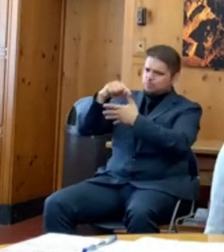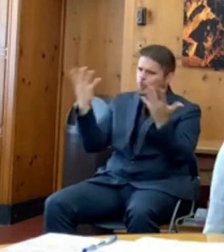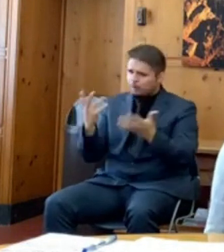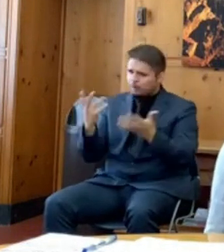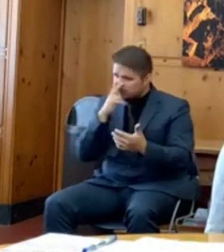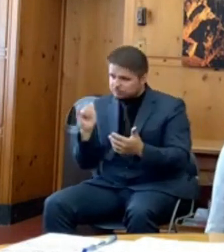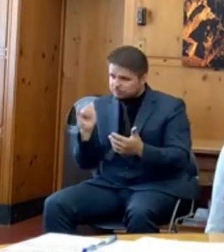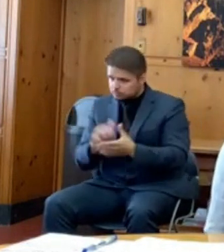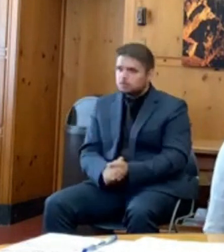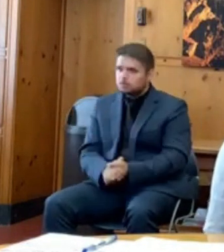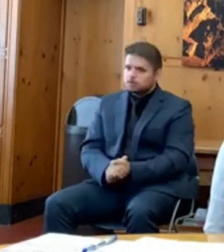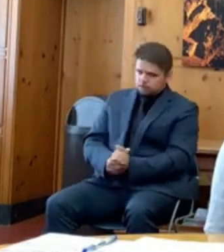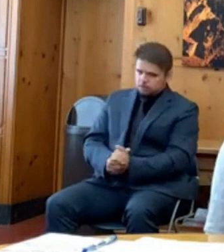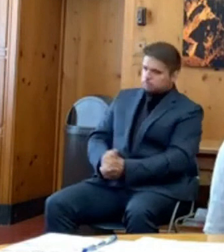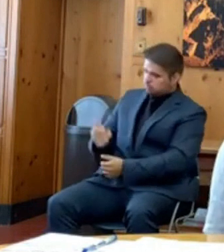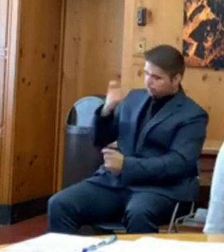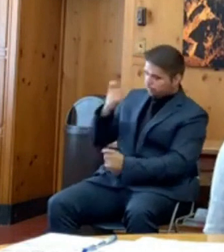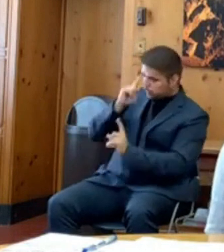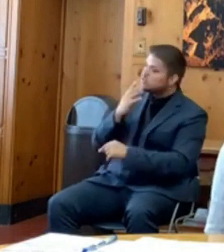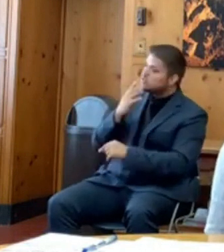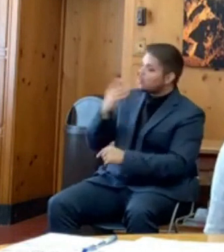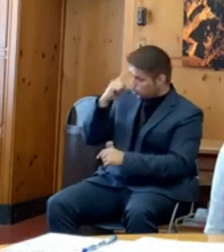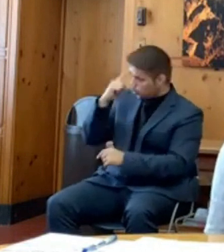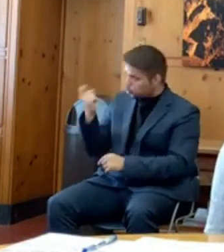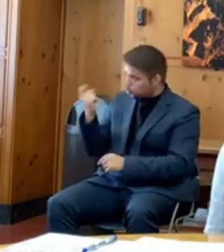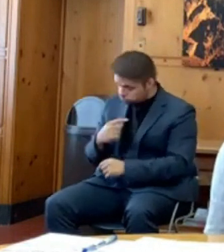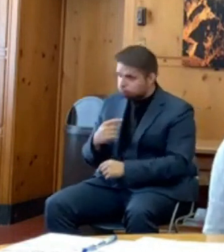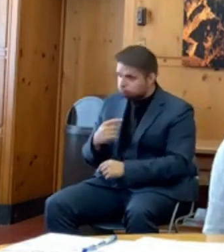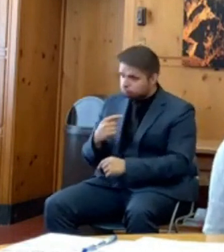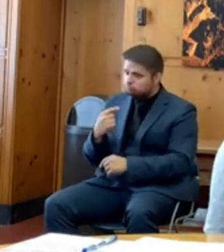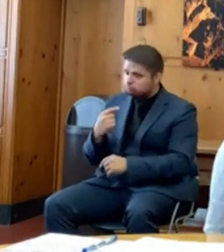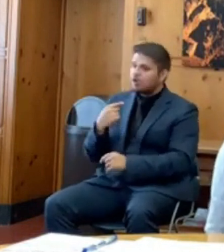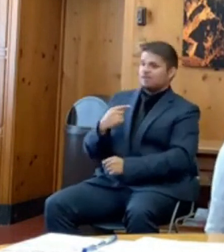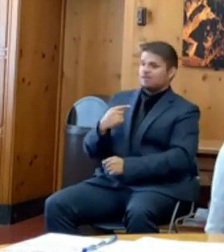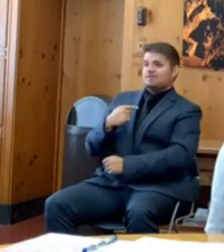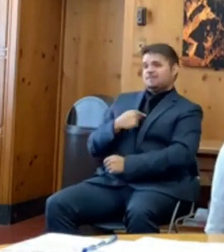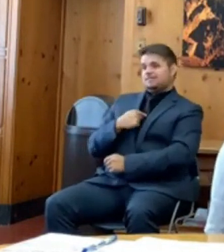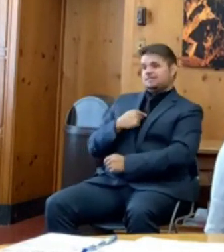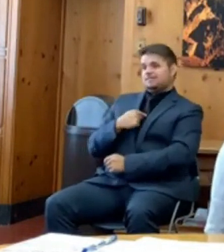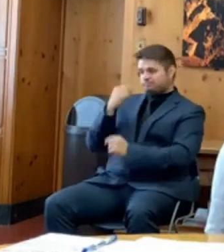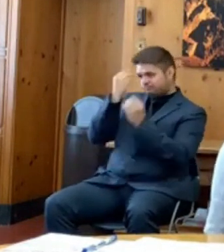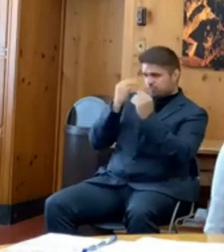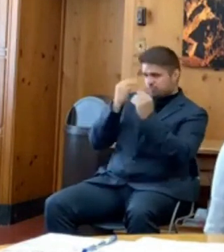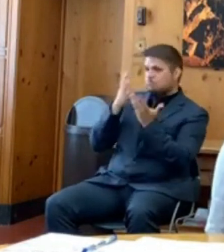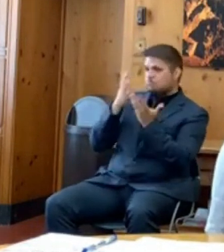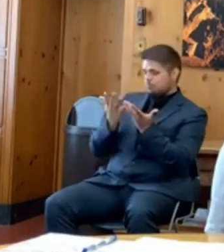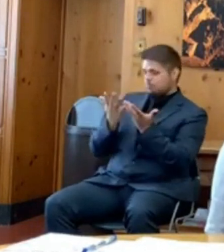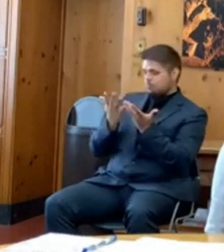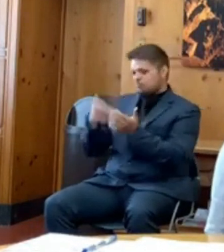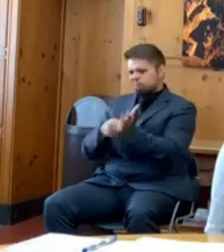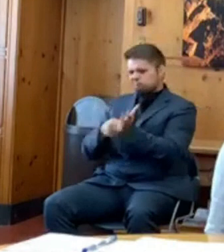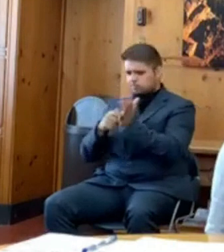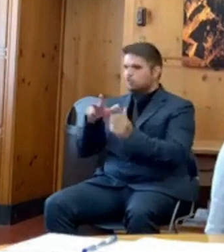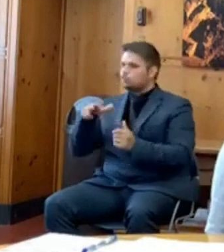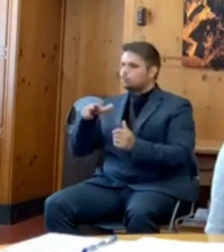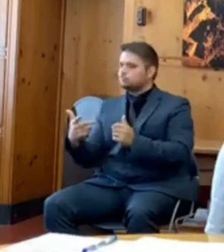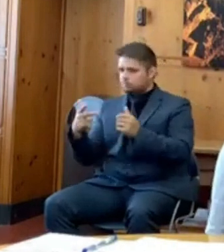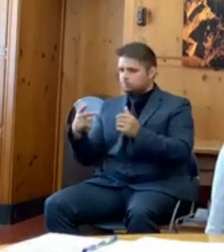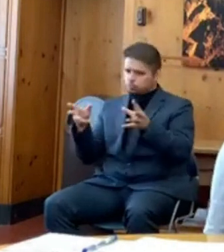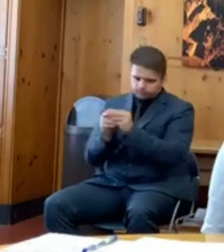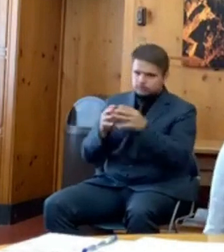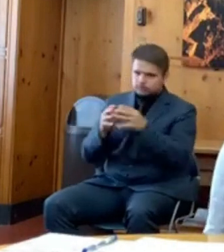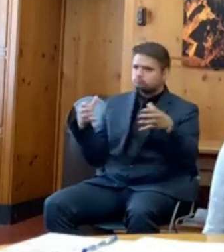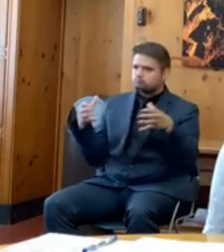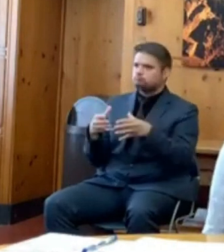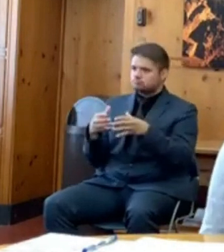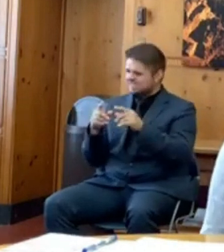question. I think that does sort of would require a third special session. I think it's dependent upon a couple of